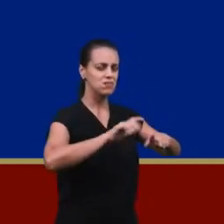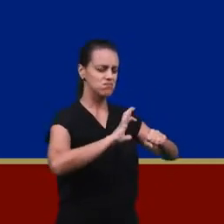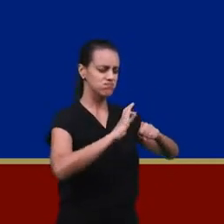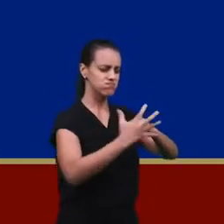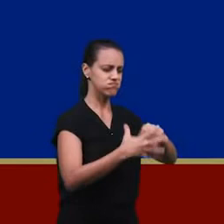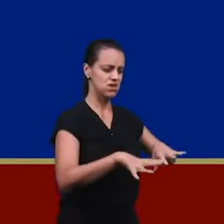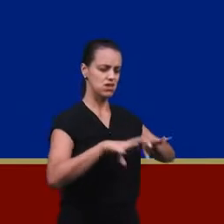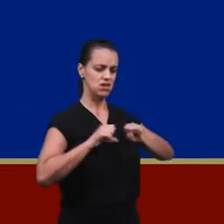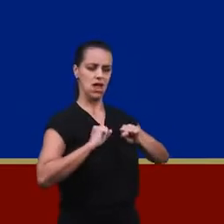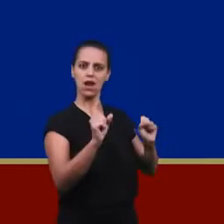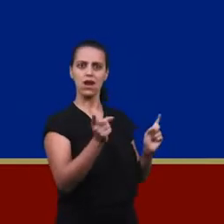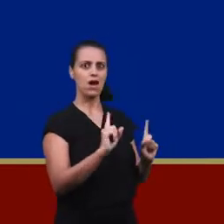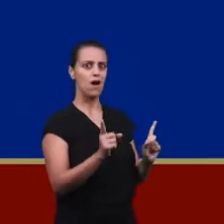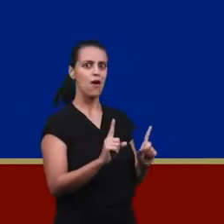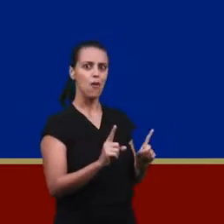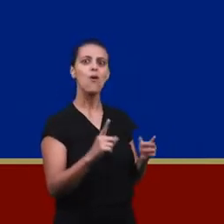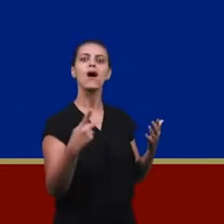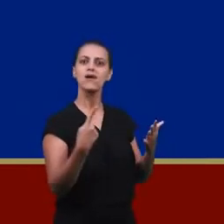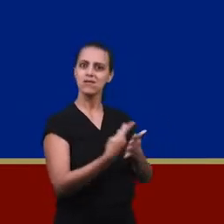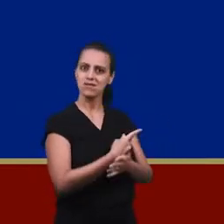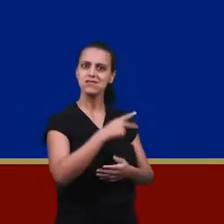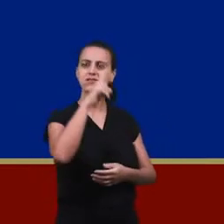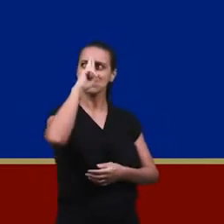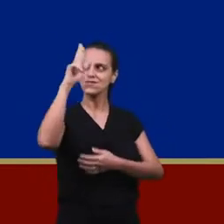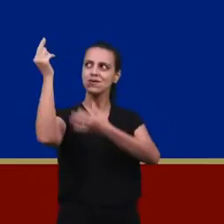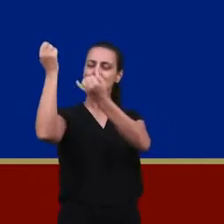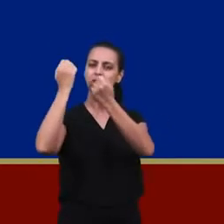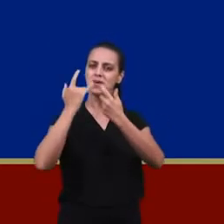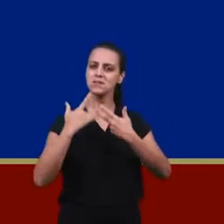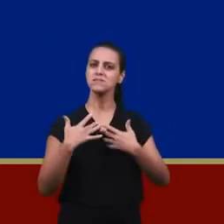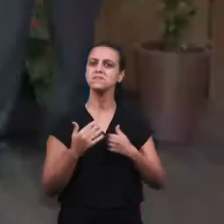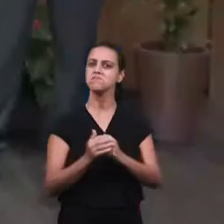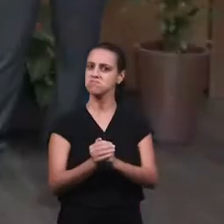contracting this virus. And so it has been.